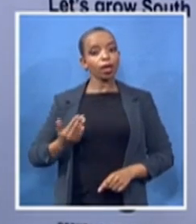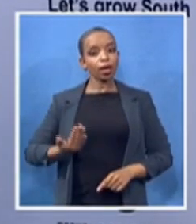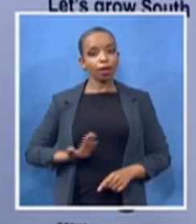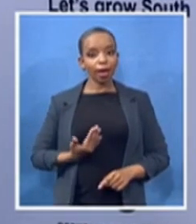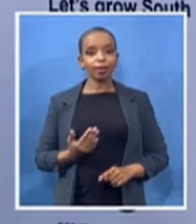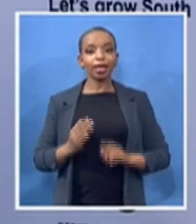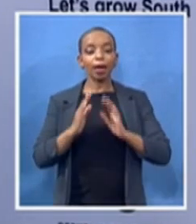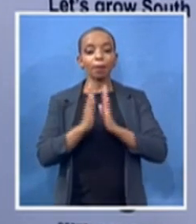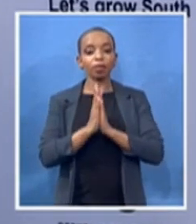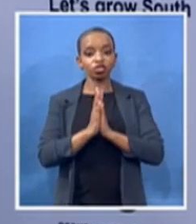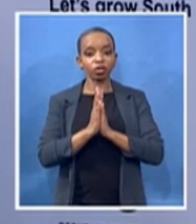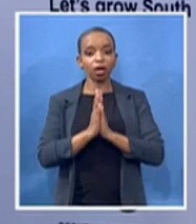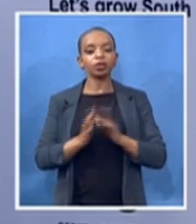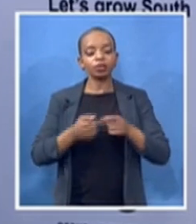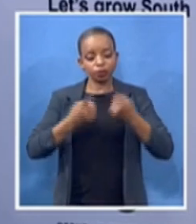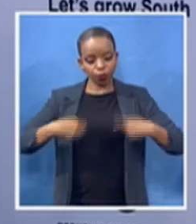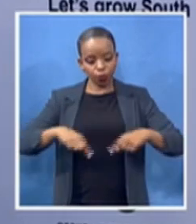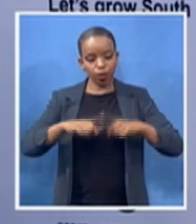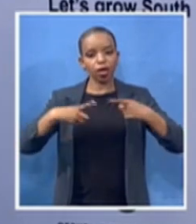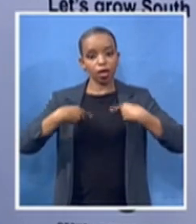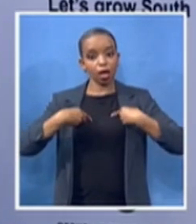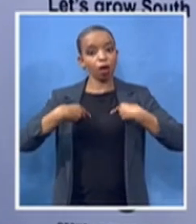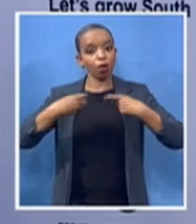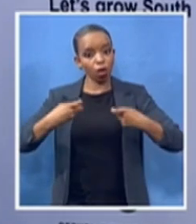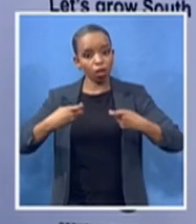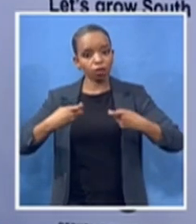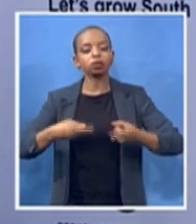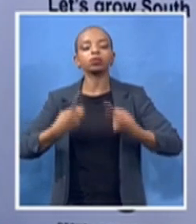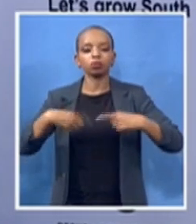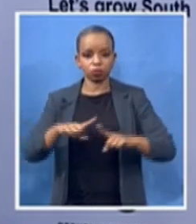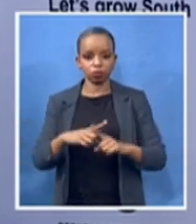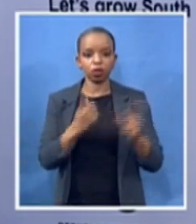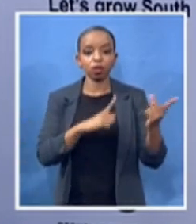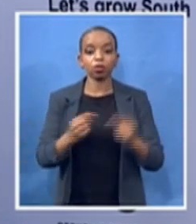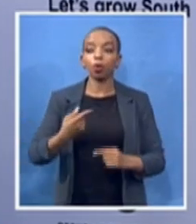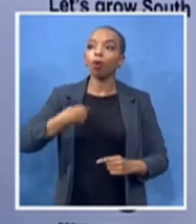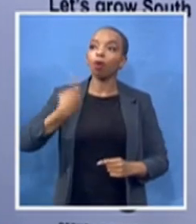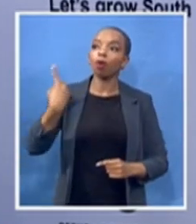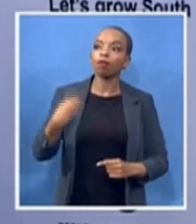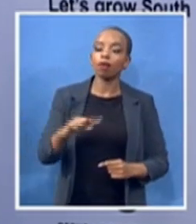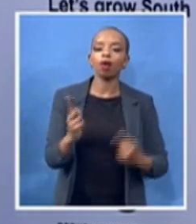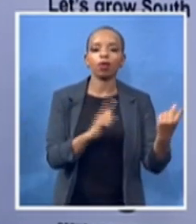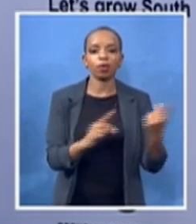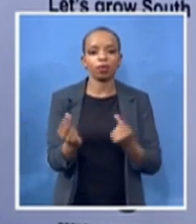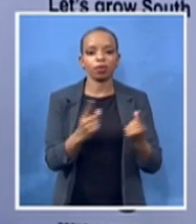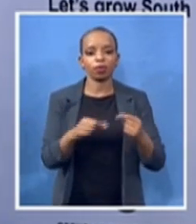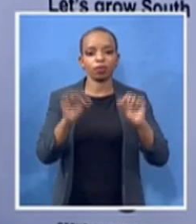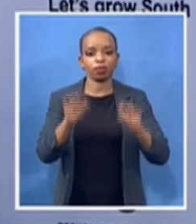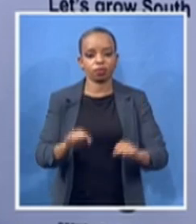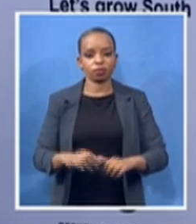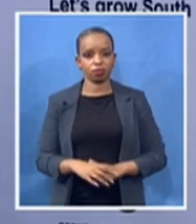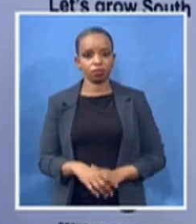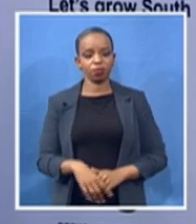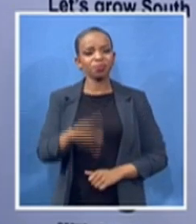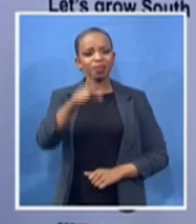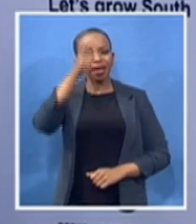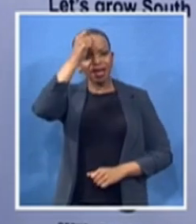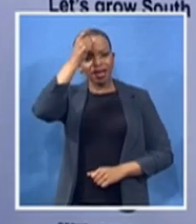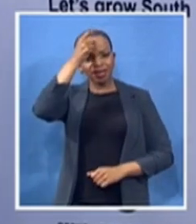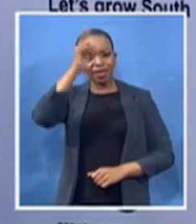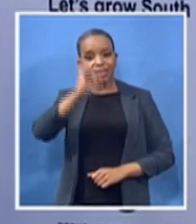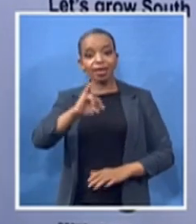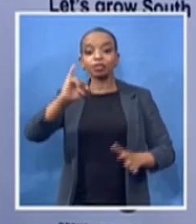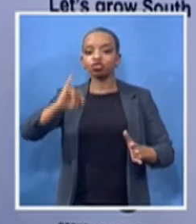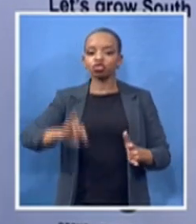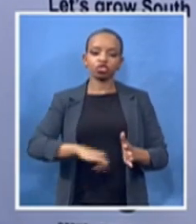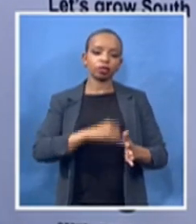we need to understand that it is not only just a call a a call for service a